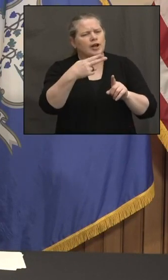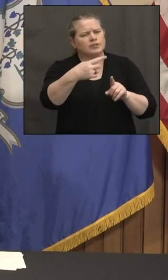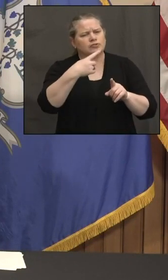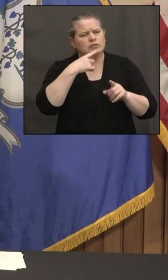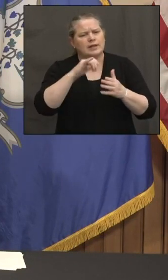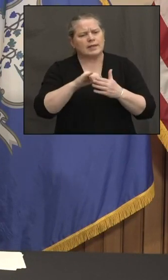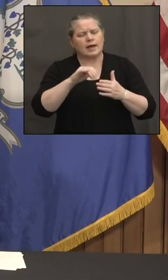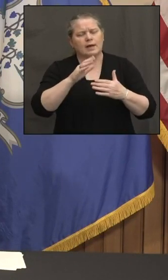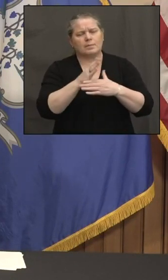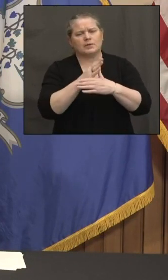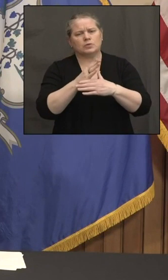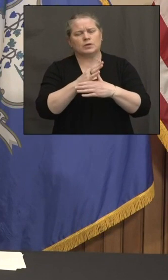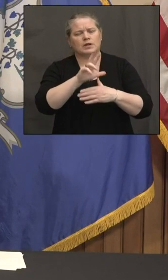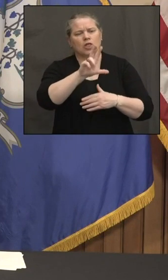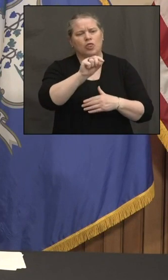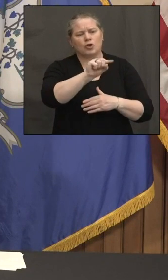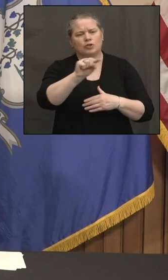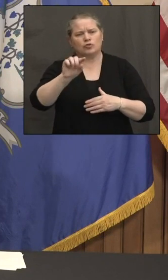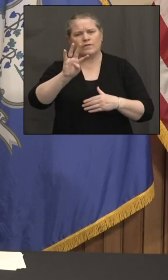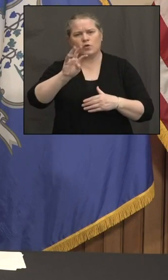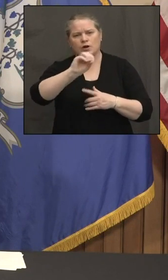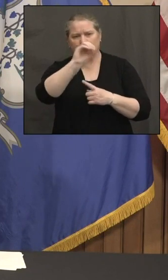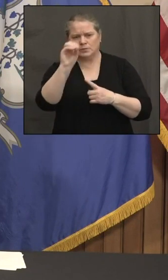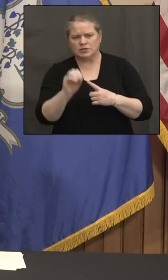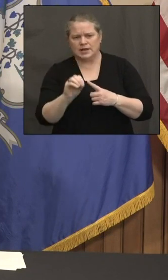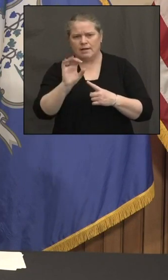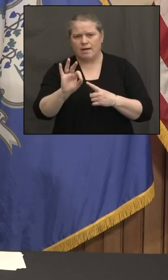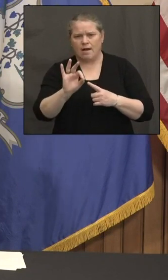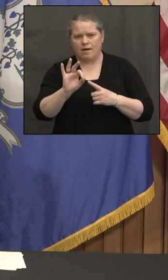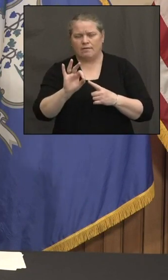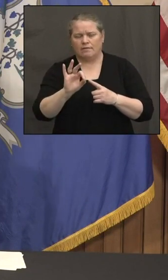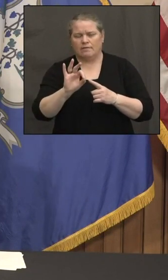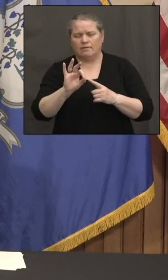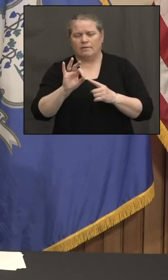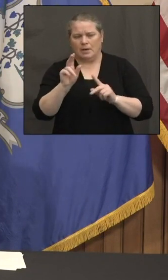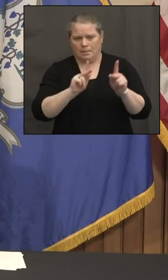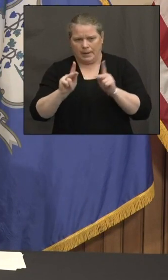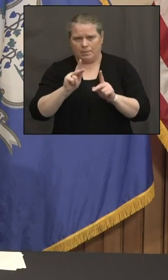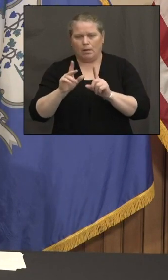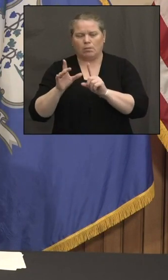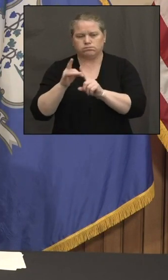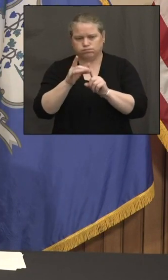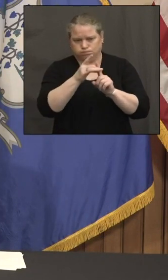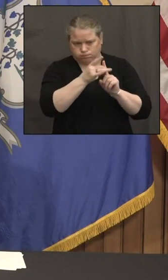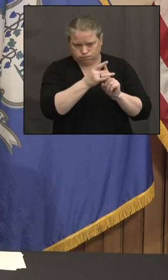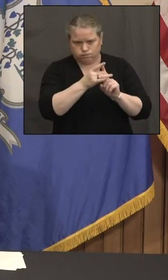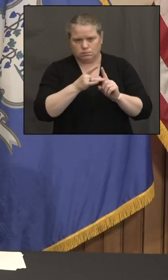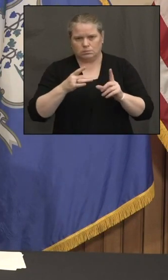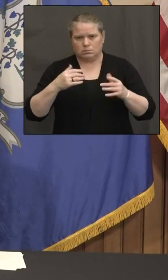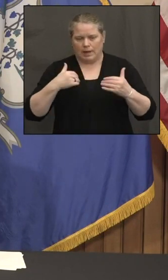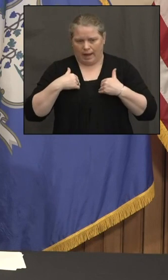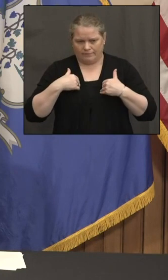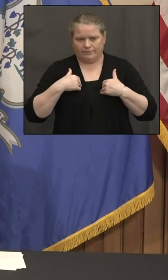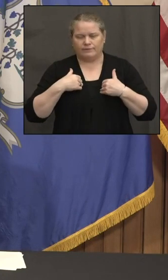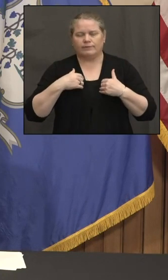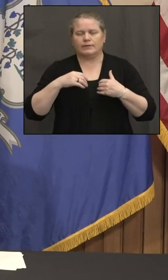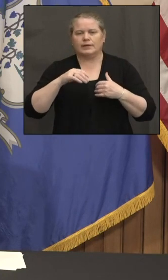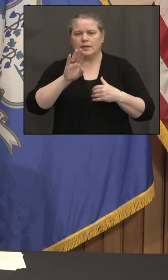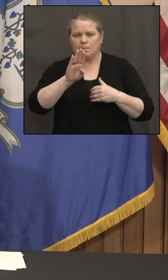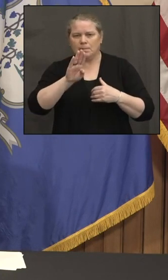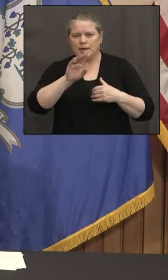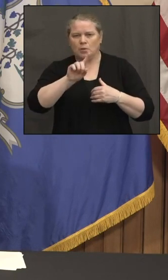30, between 30 and 40 percent of the cases now you think of the B117, uh, variant. Do we have any, any figures on the other